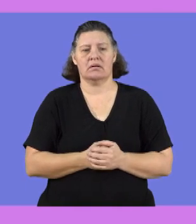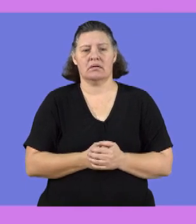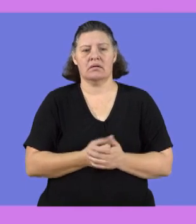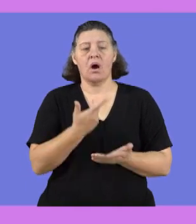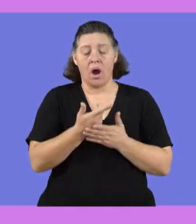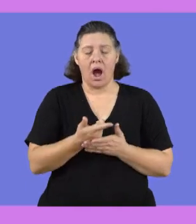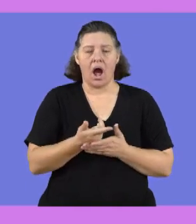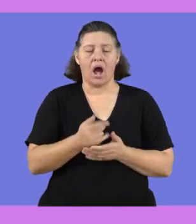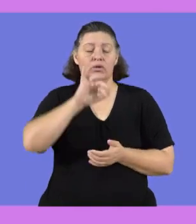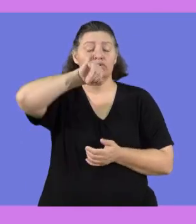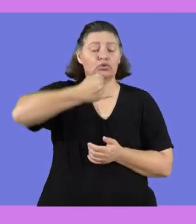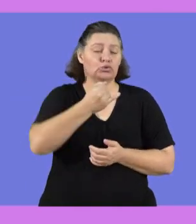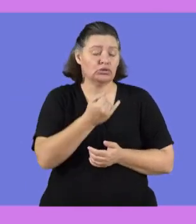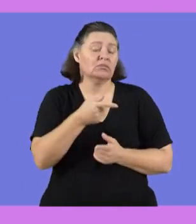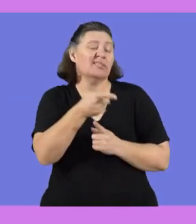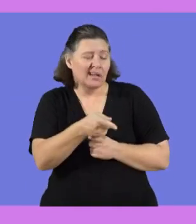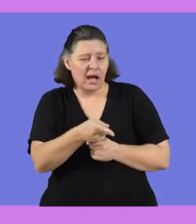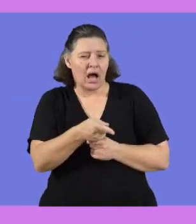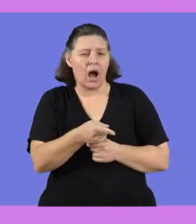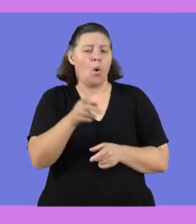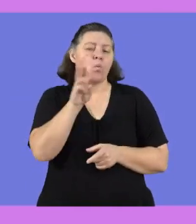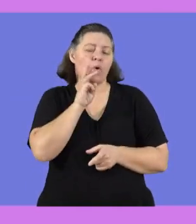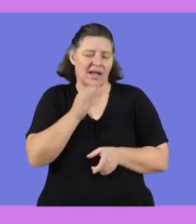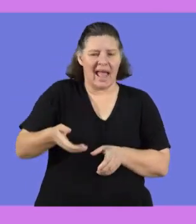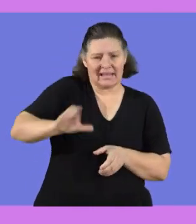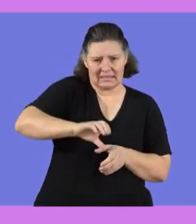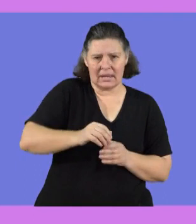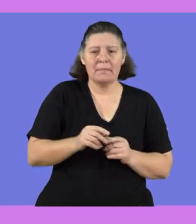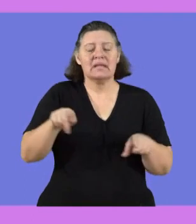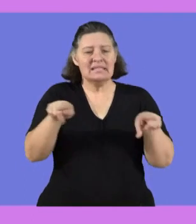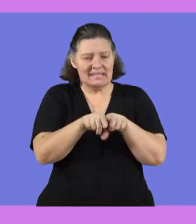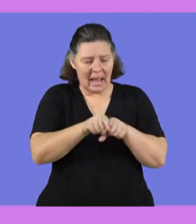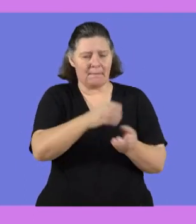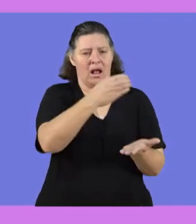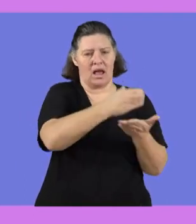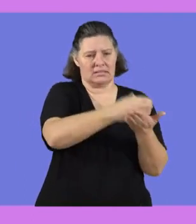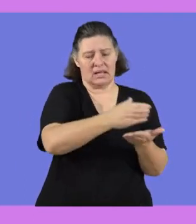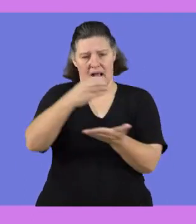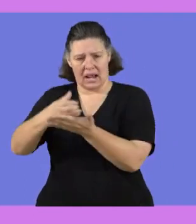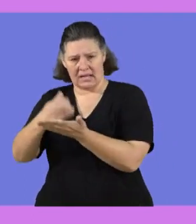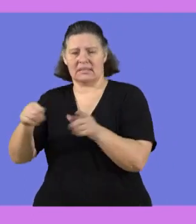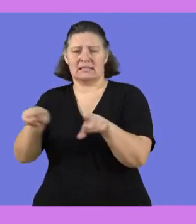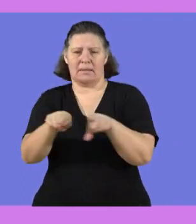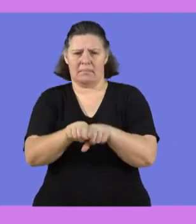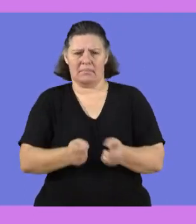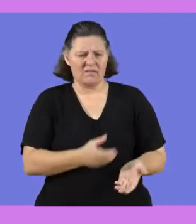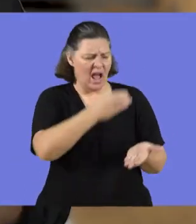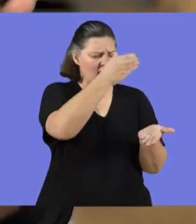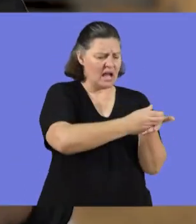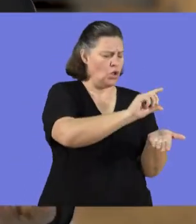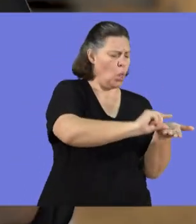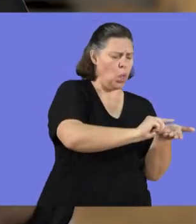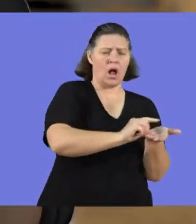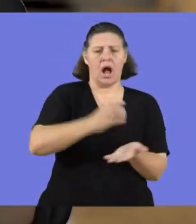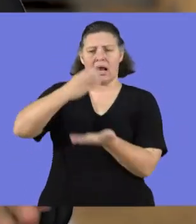diluting the juice with water, the concentrated juice, then we need to use the same glass. Because if